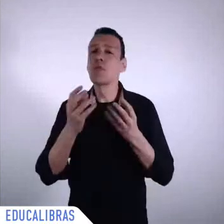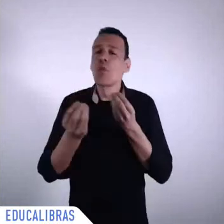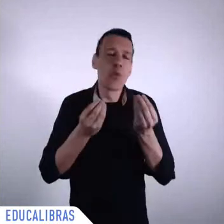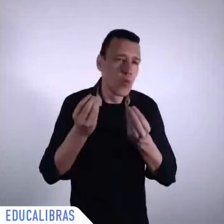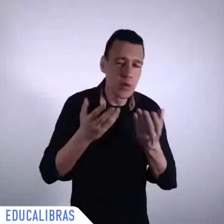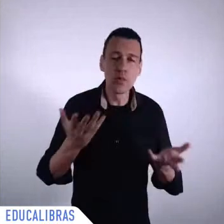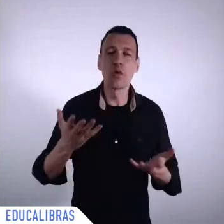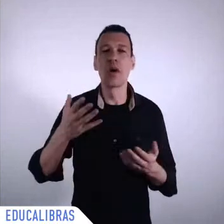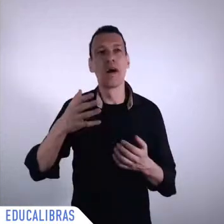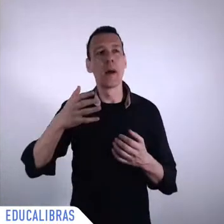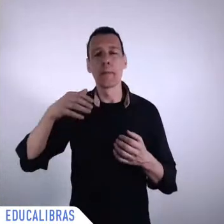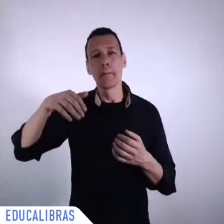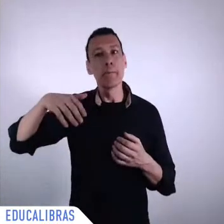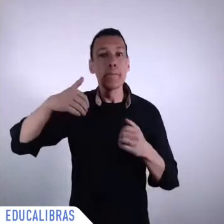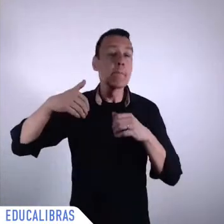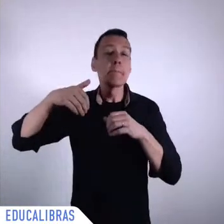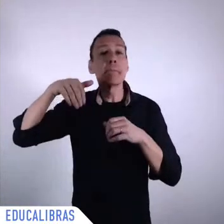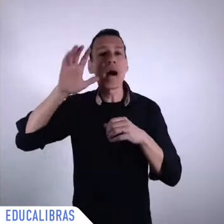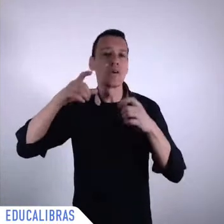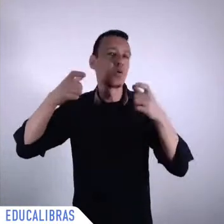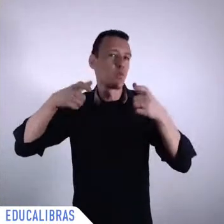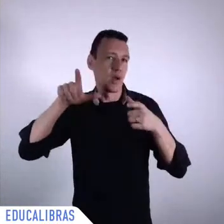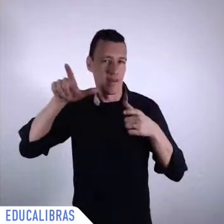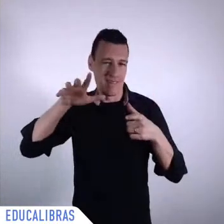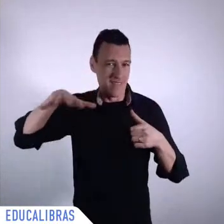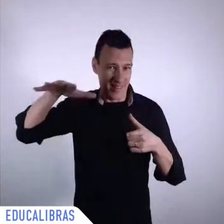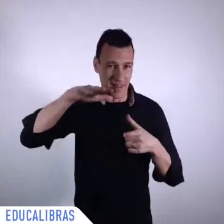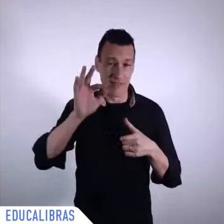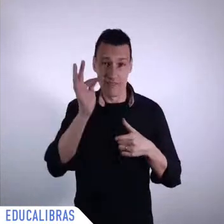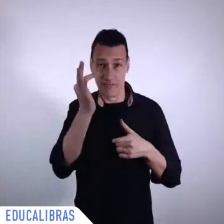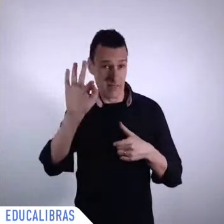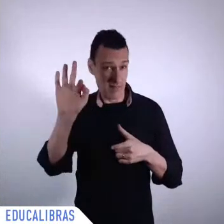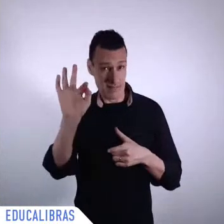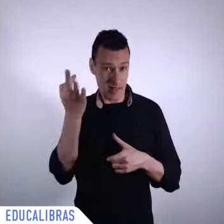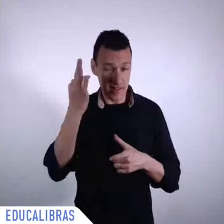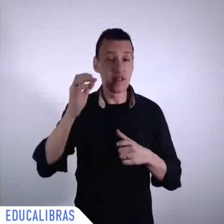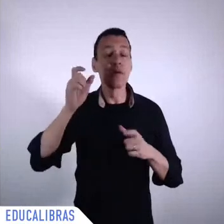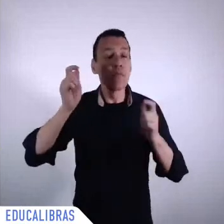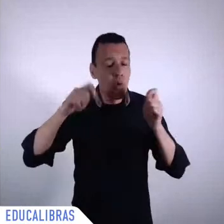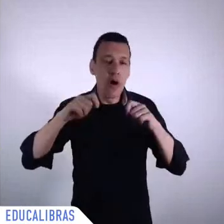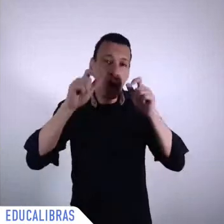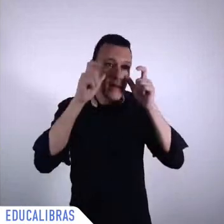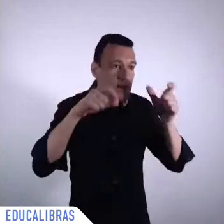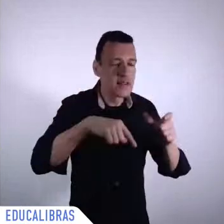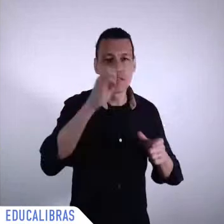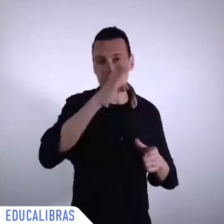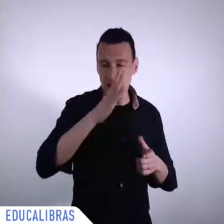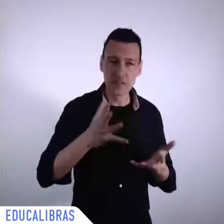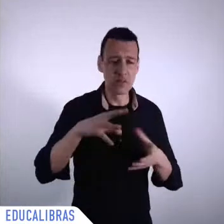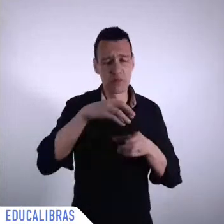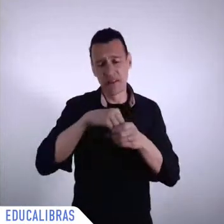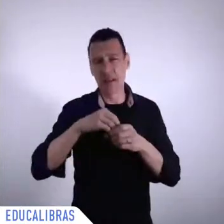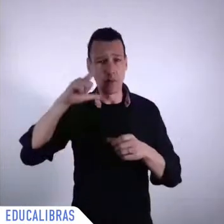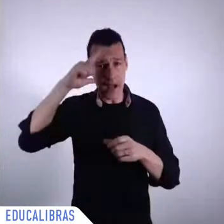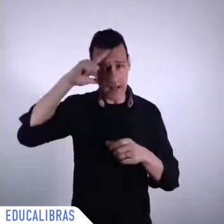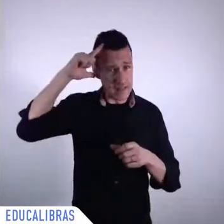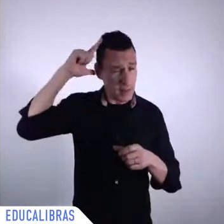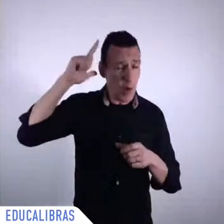could improve the interest regarding Brazil in France, whether in the academia or